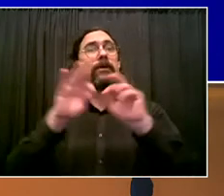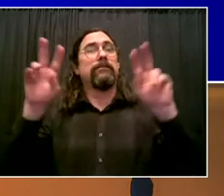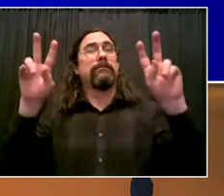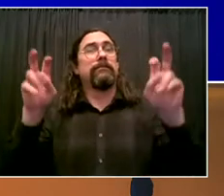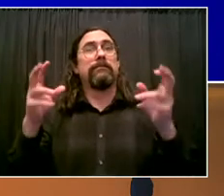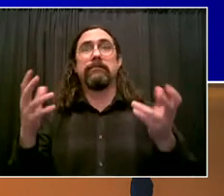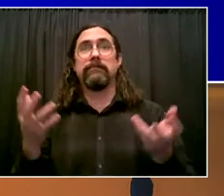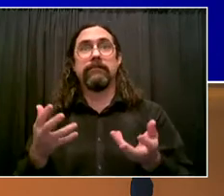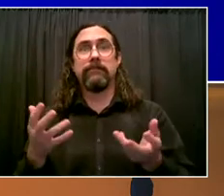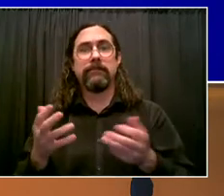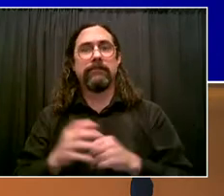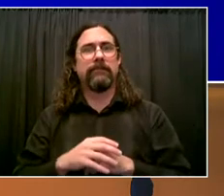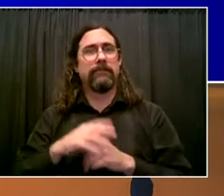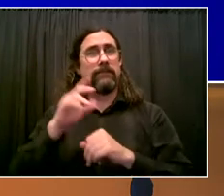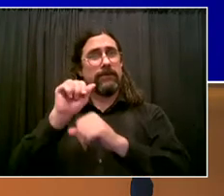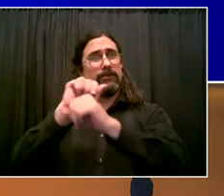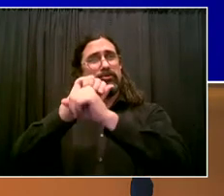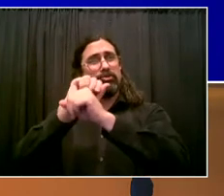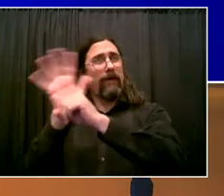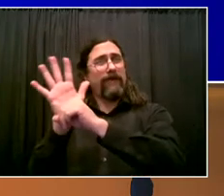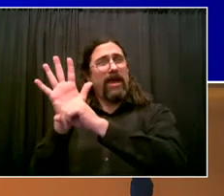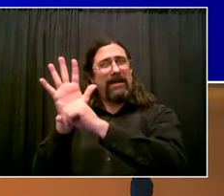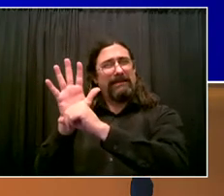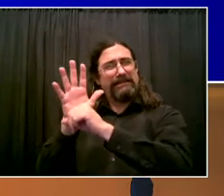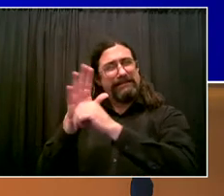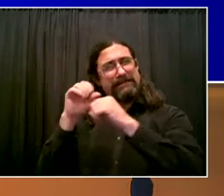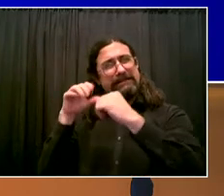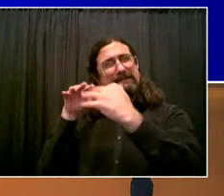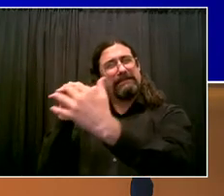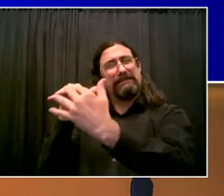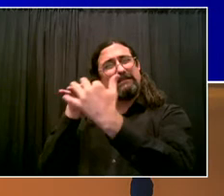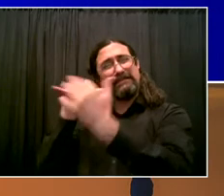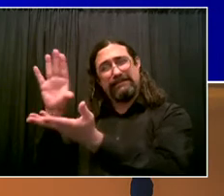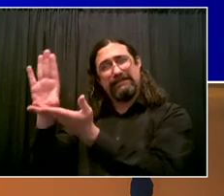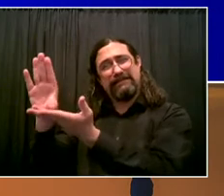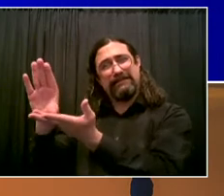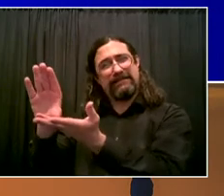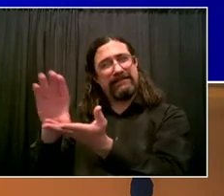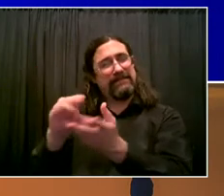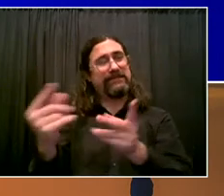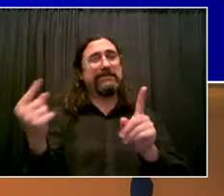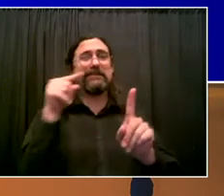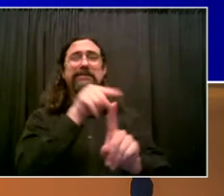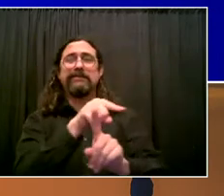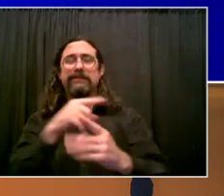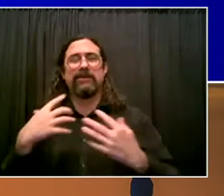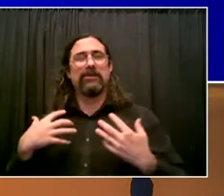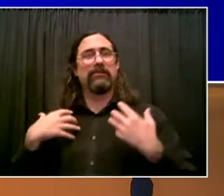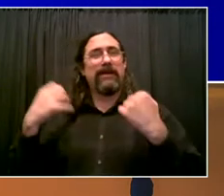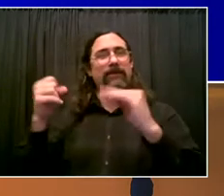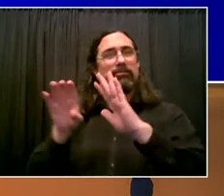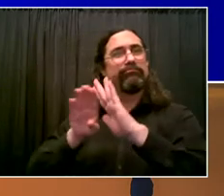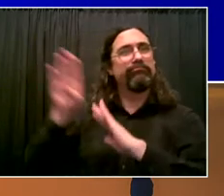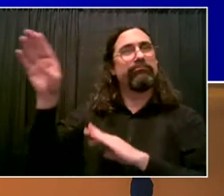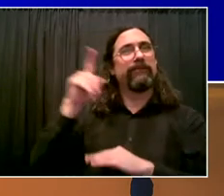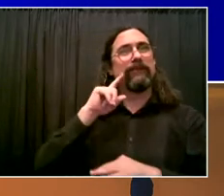even though we're dealing with the challenges related to violence, thank God we can see and feel the recovery around us. I was all over